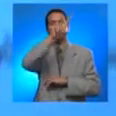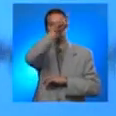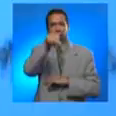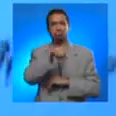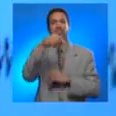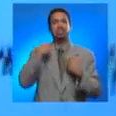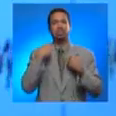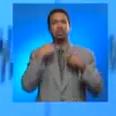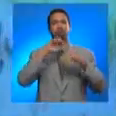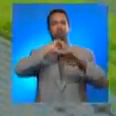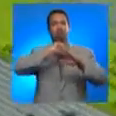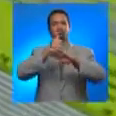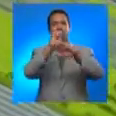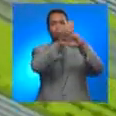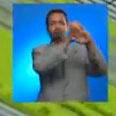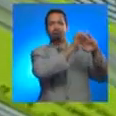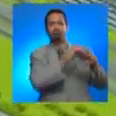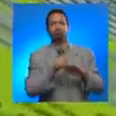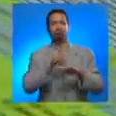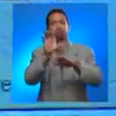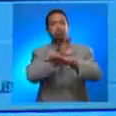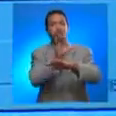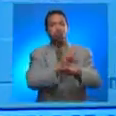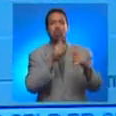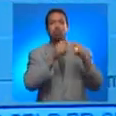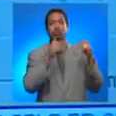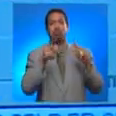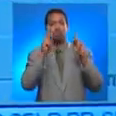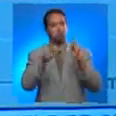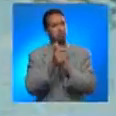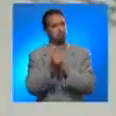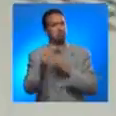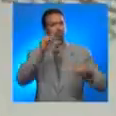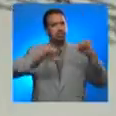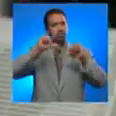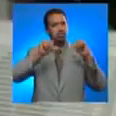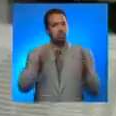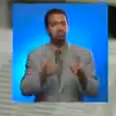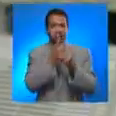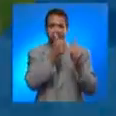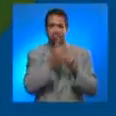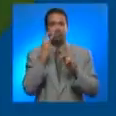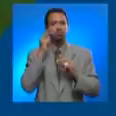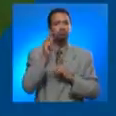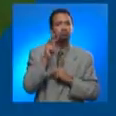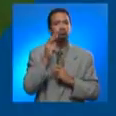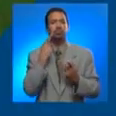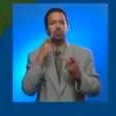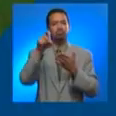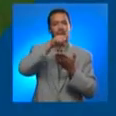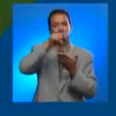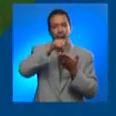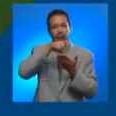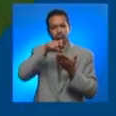network of seismic stations, pressure sensors, and sea level gauges to issue washes and warnings.